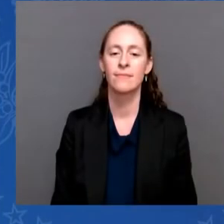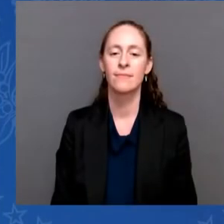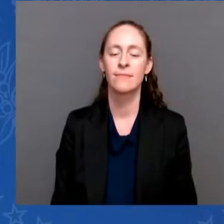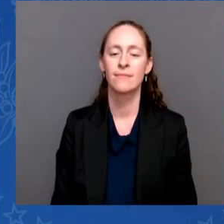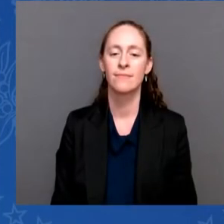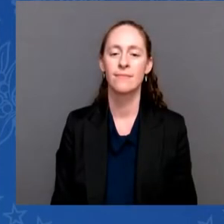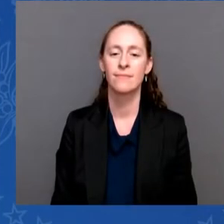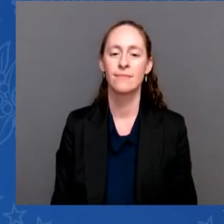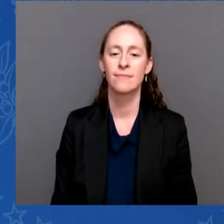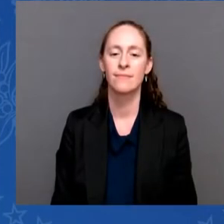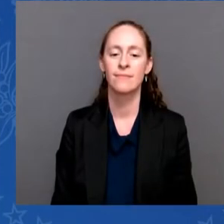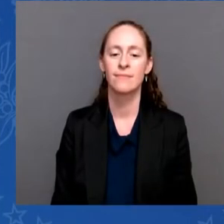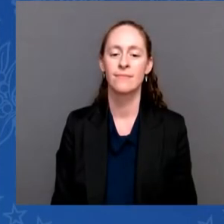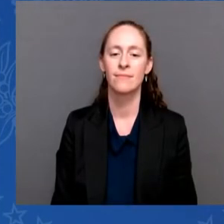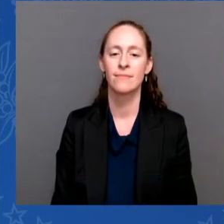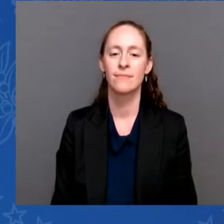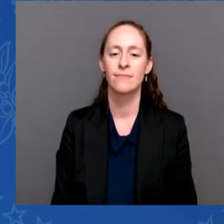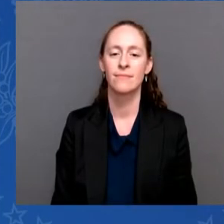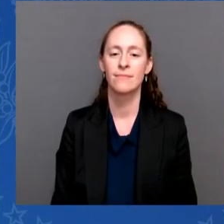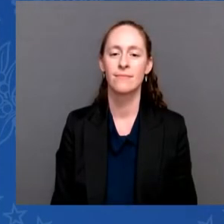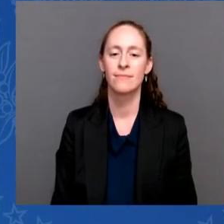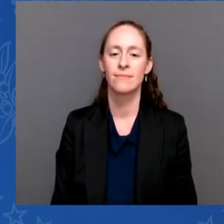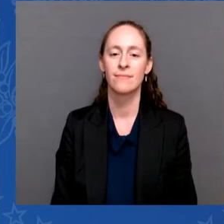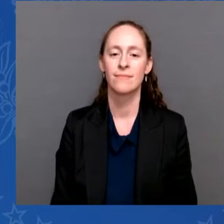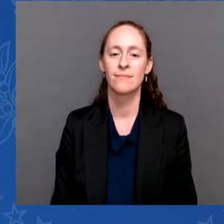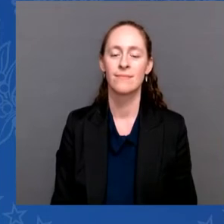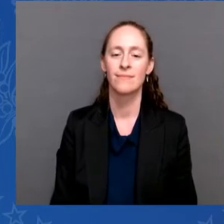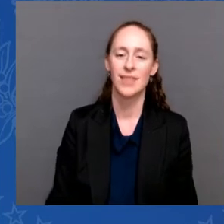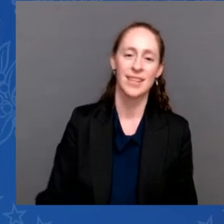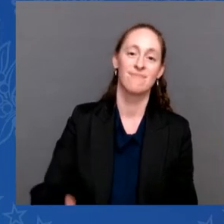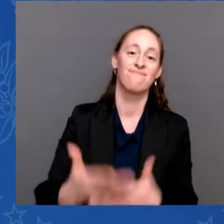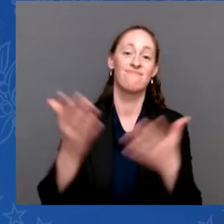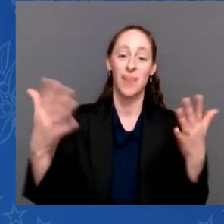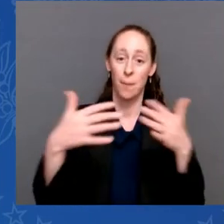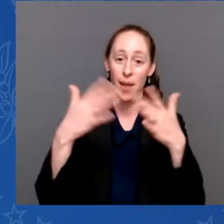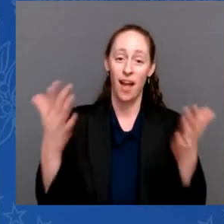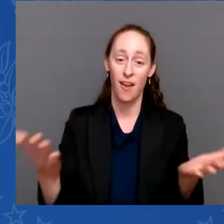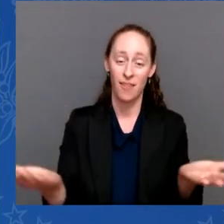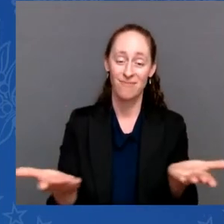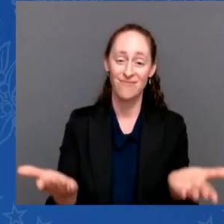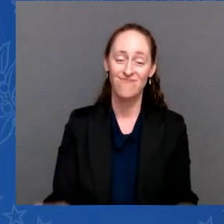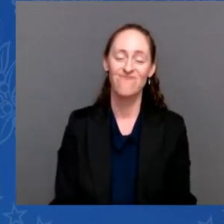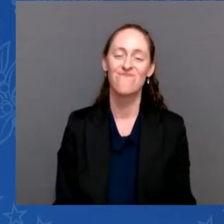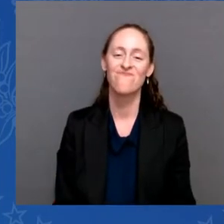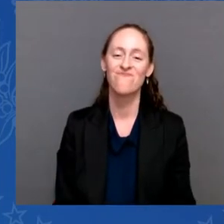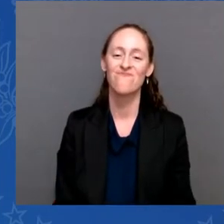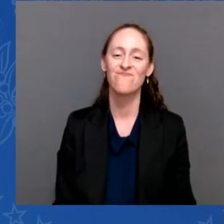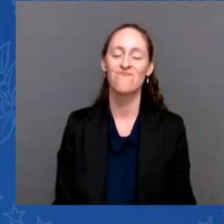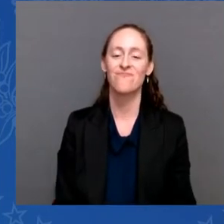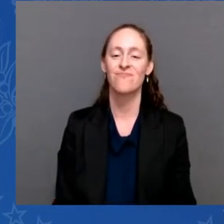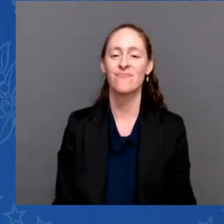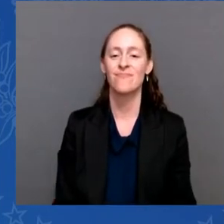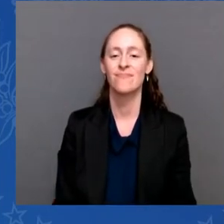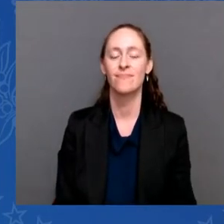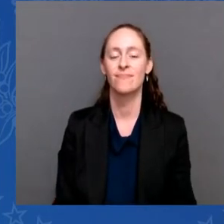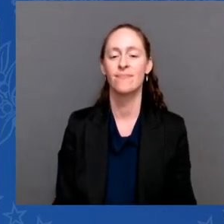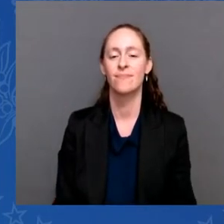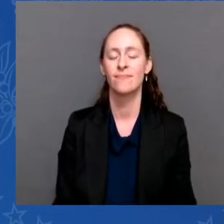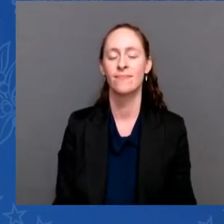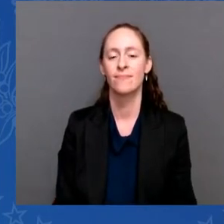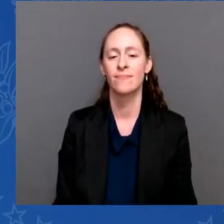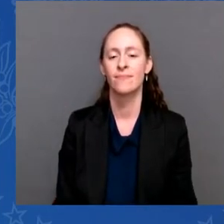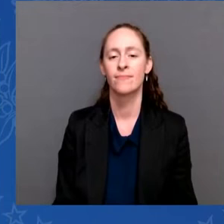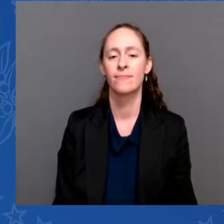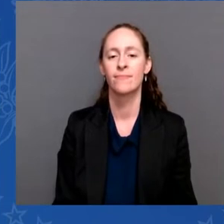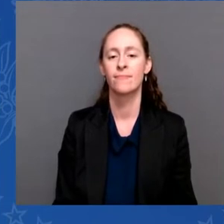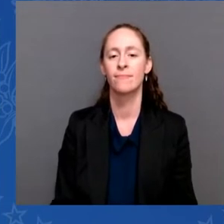The fellow Americans, on Saturday, at my direction, the United States successfully concluded an